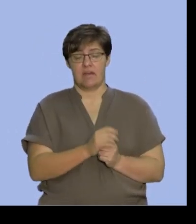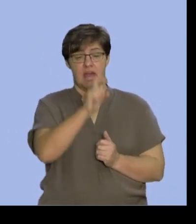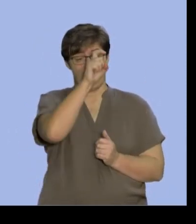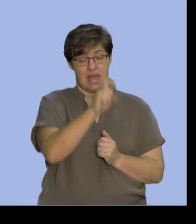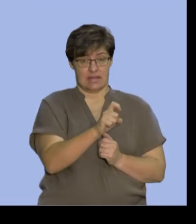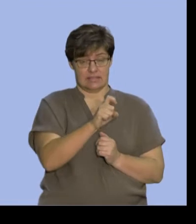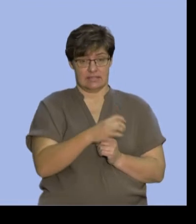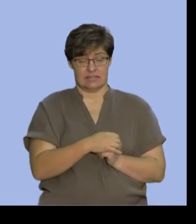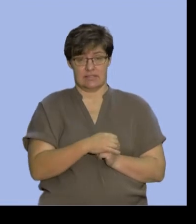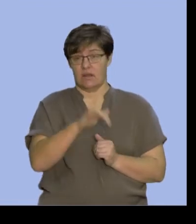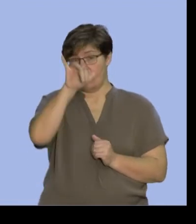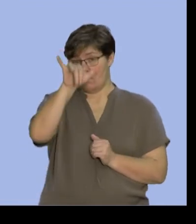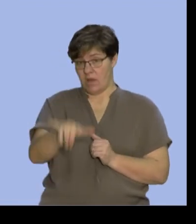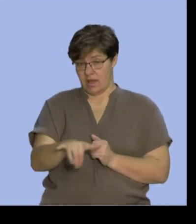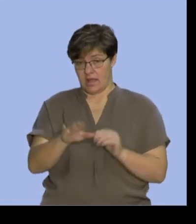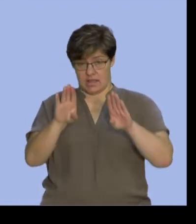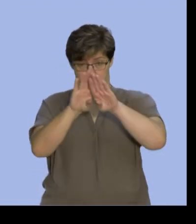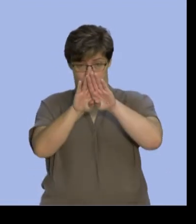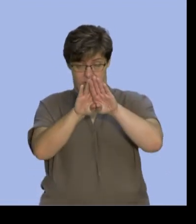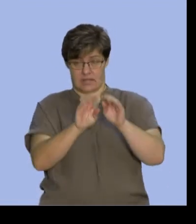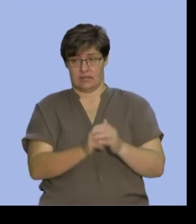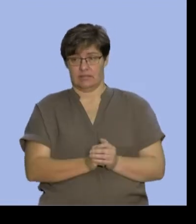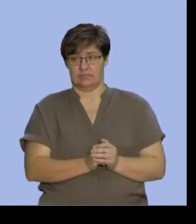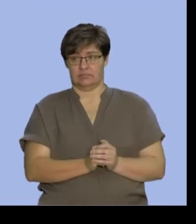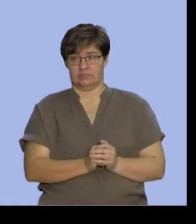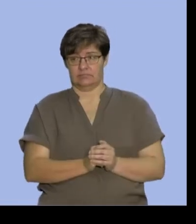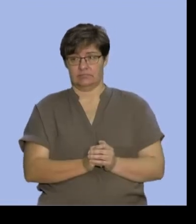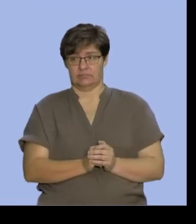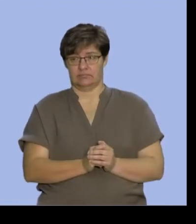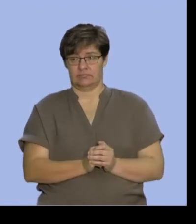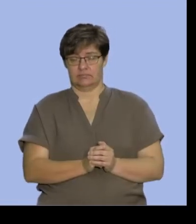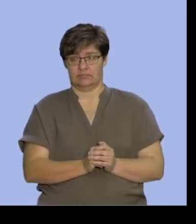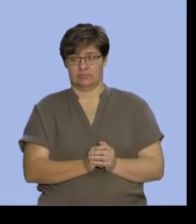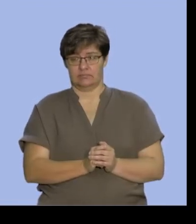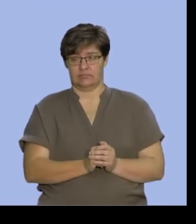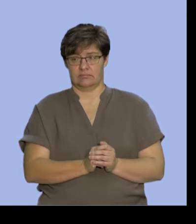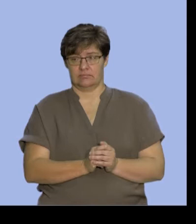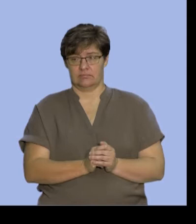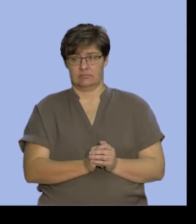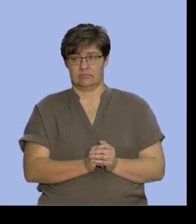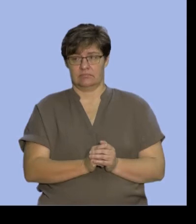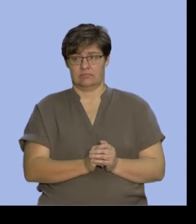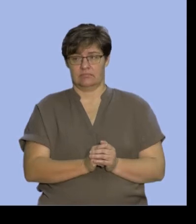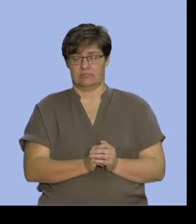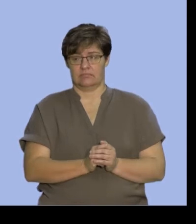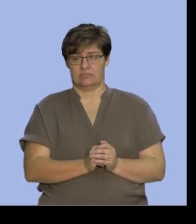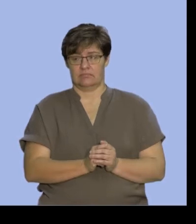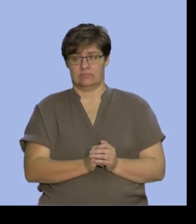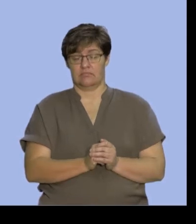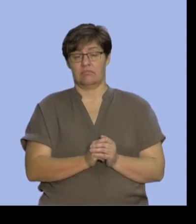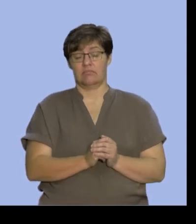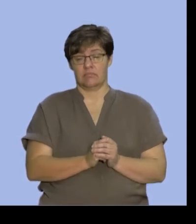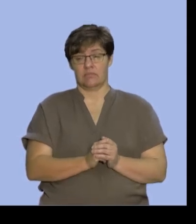and Y. So, that is the intersection between set X and Y. This is the